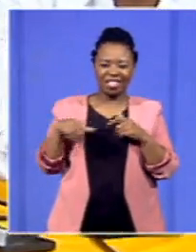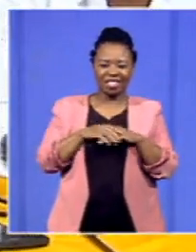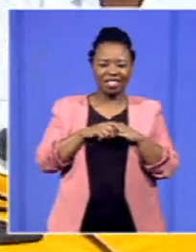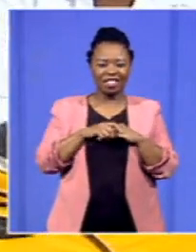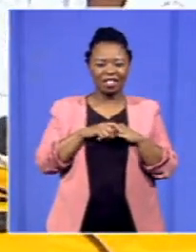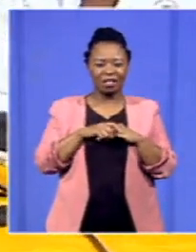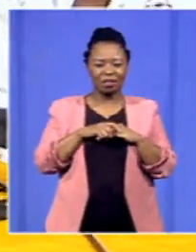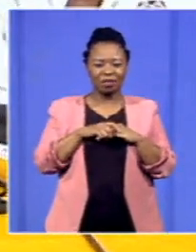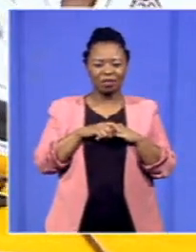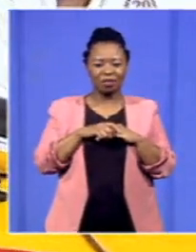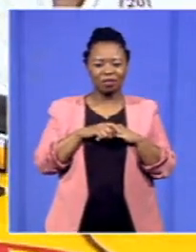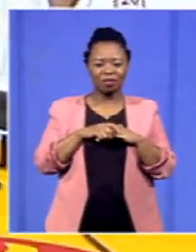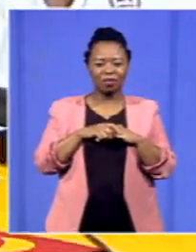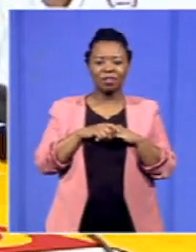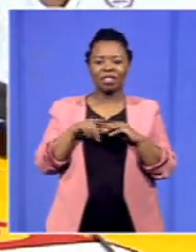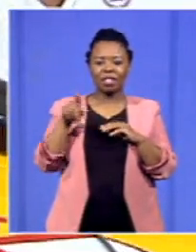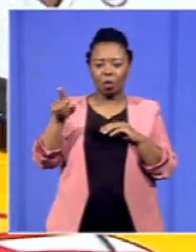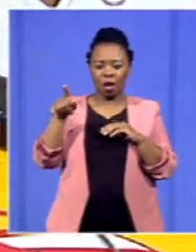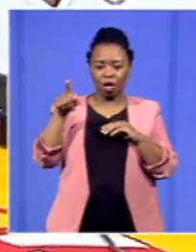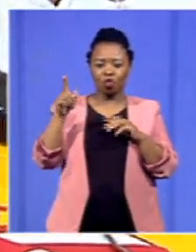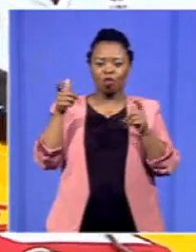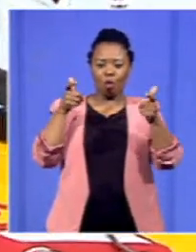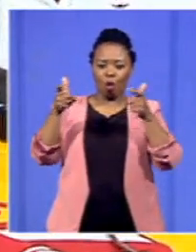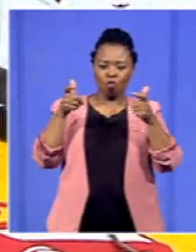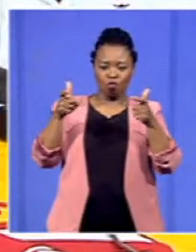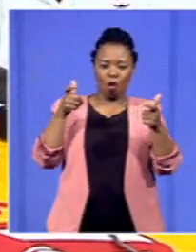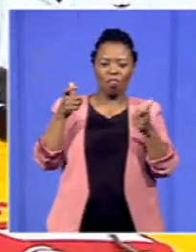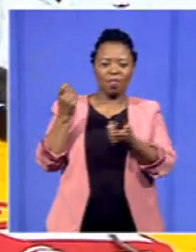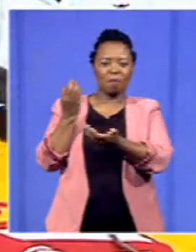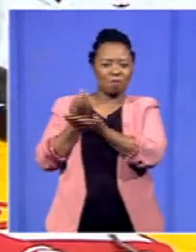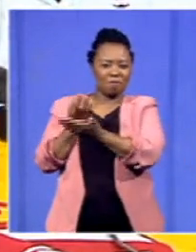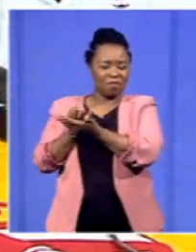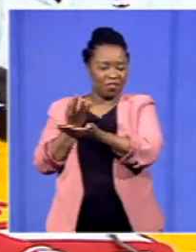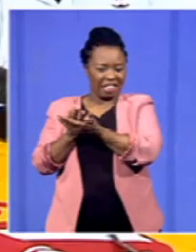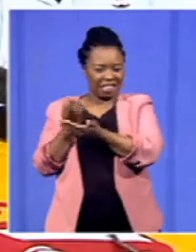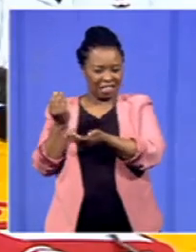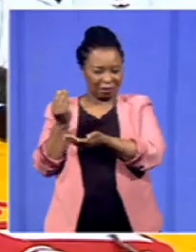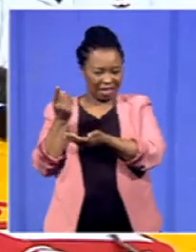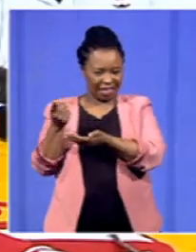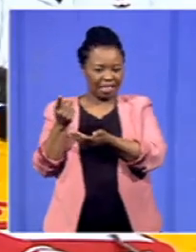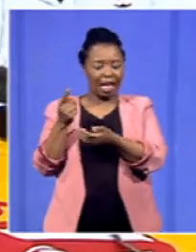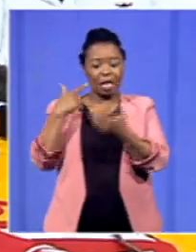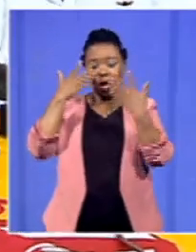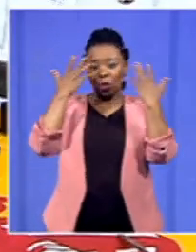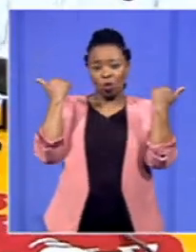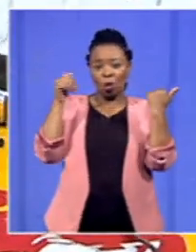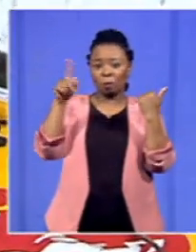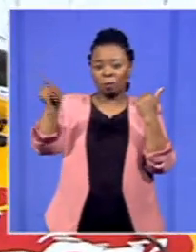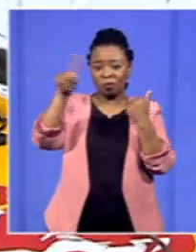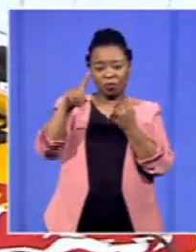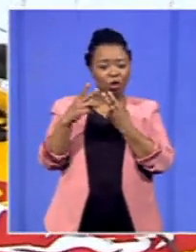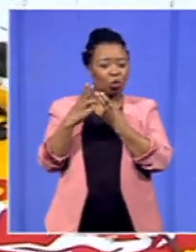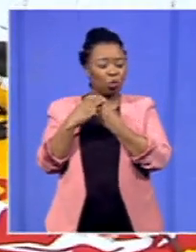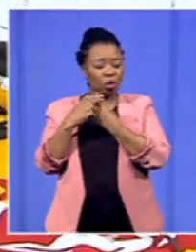controls the press I don't know as the union you always get